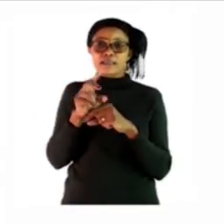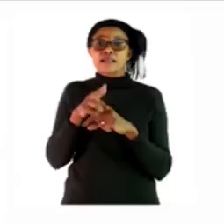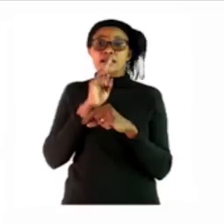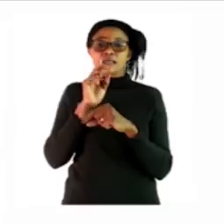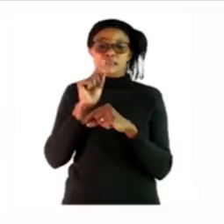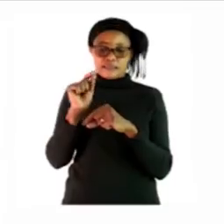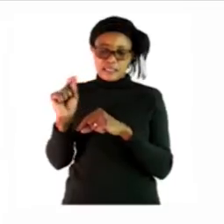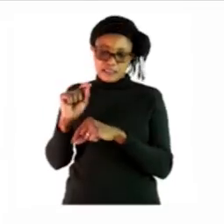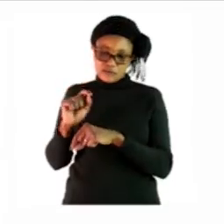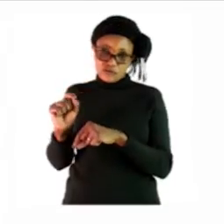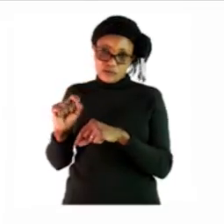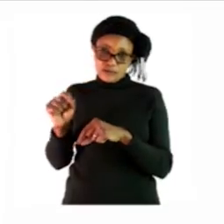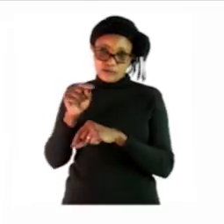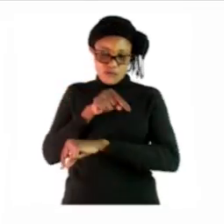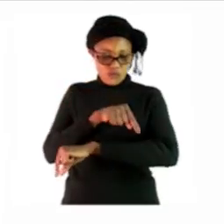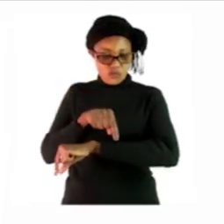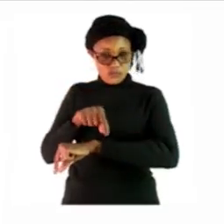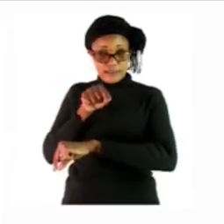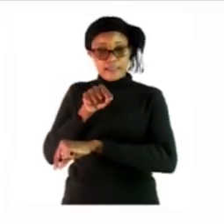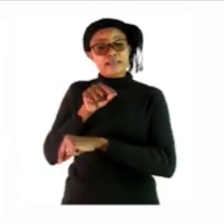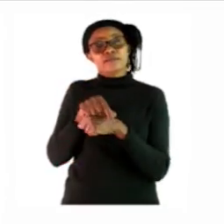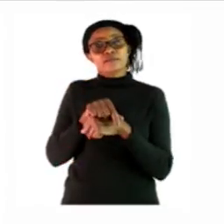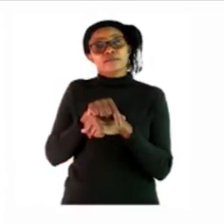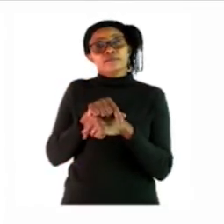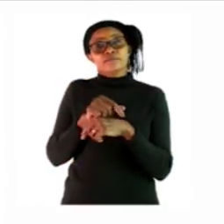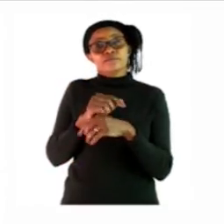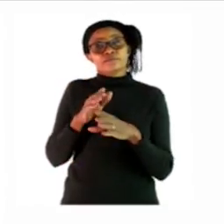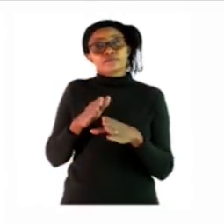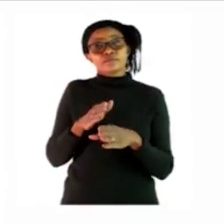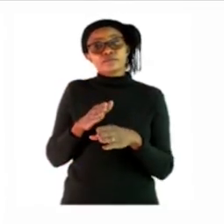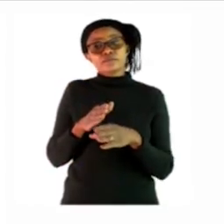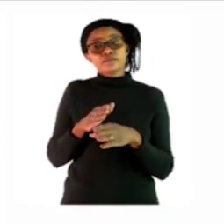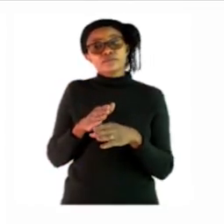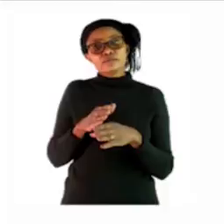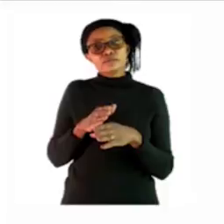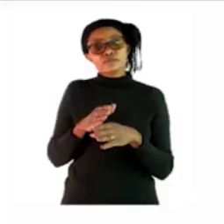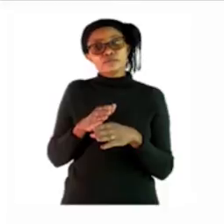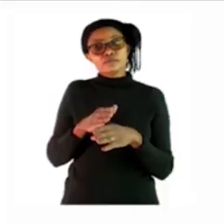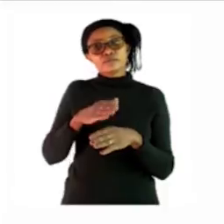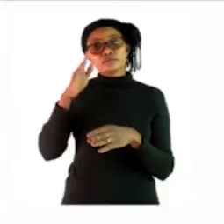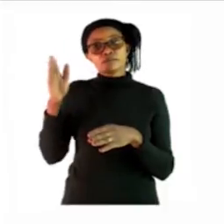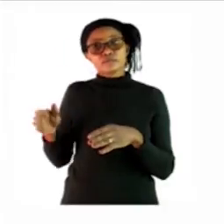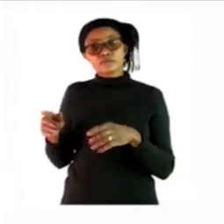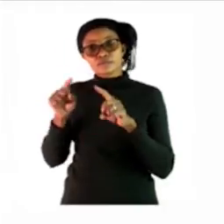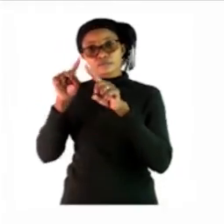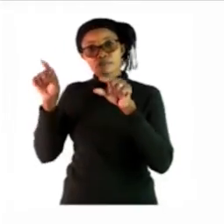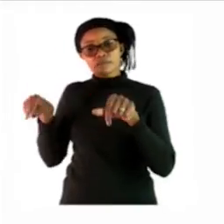of the lines let's go to the next box or to the next square